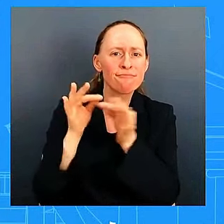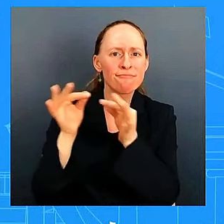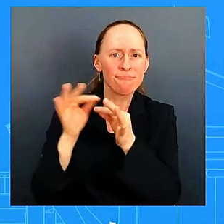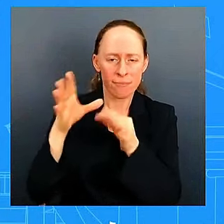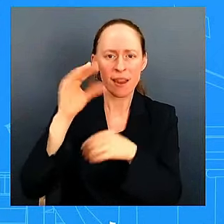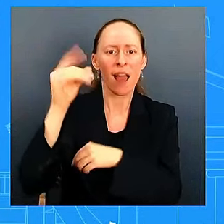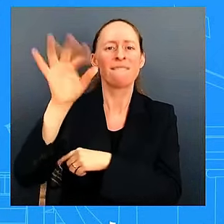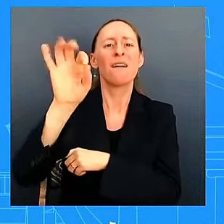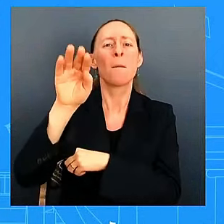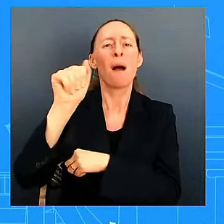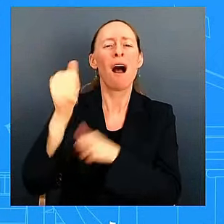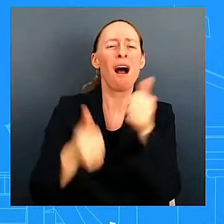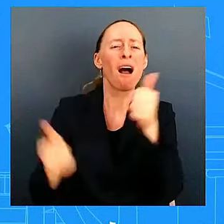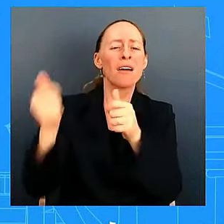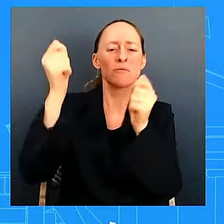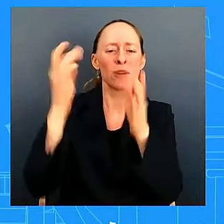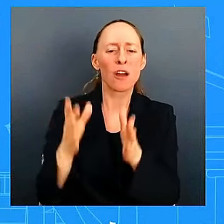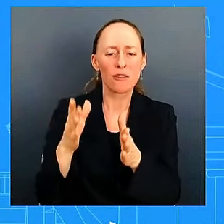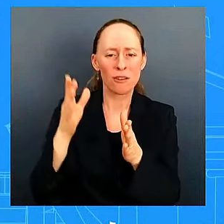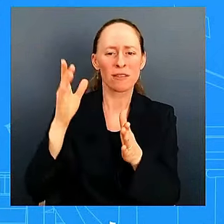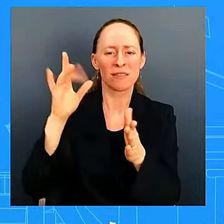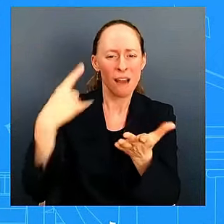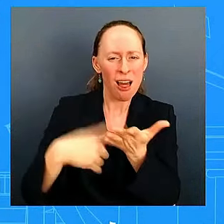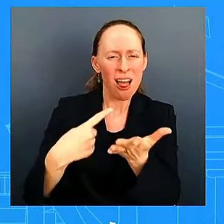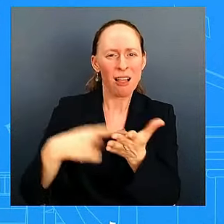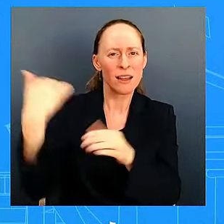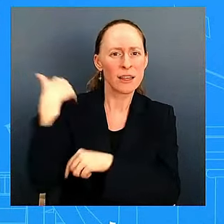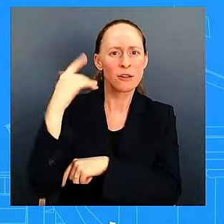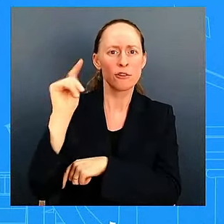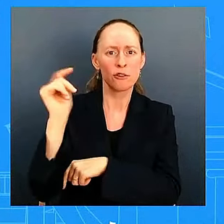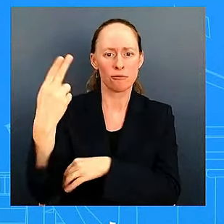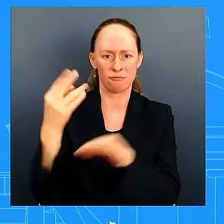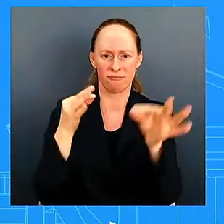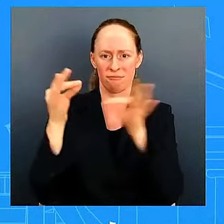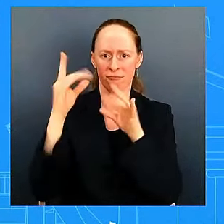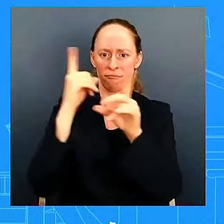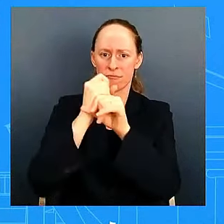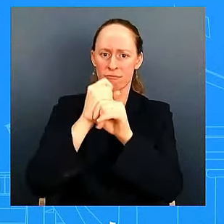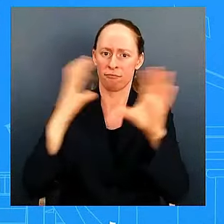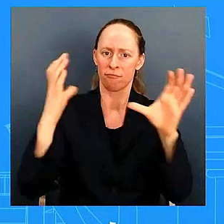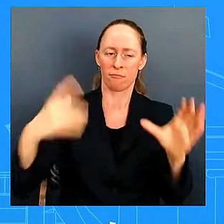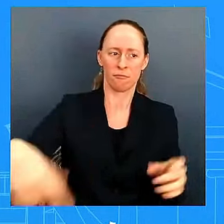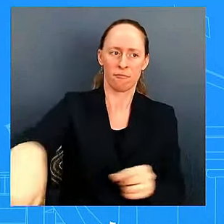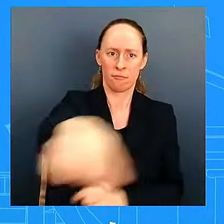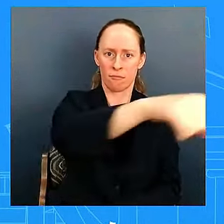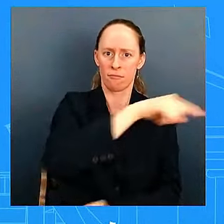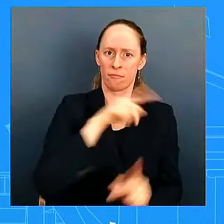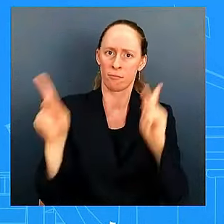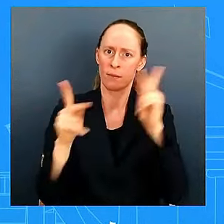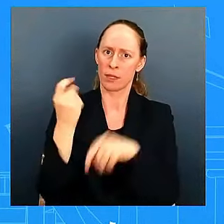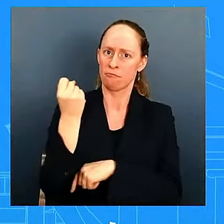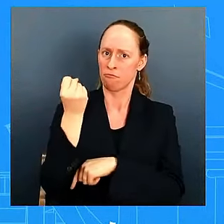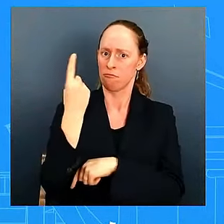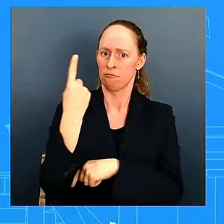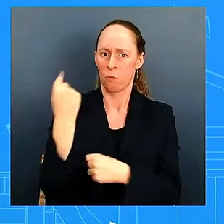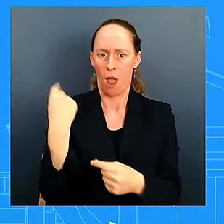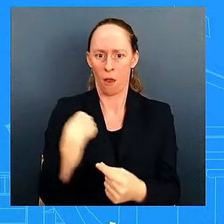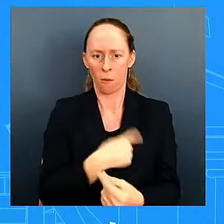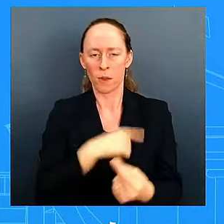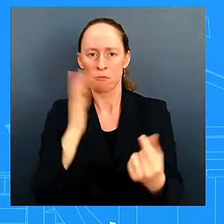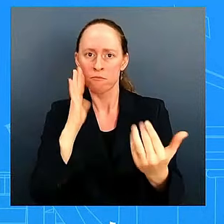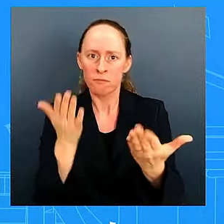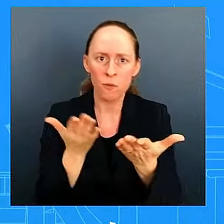that people understood what was happening and what was coming uh but we're going to do everything that we can uh to make sure that uh they